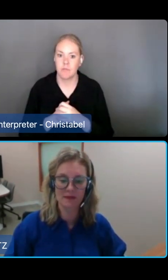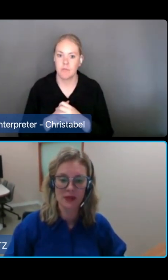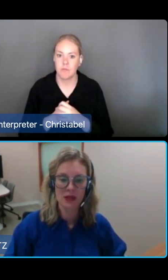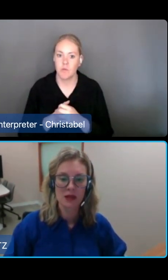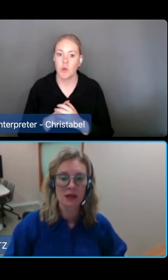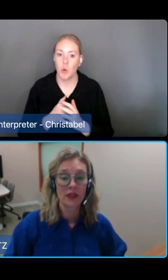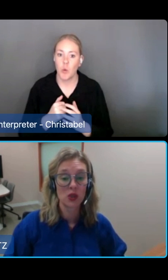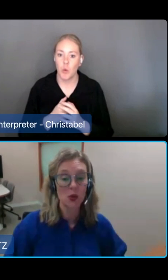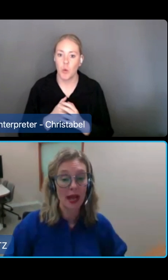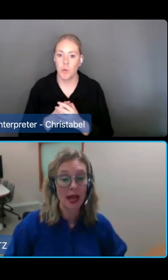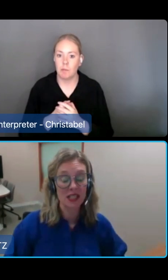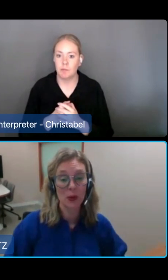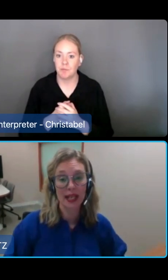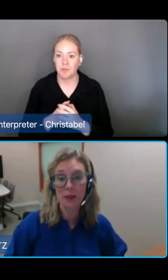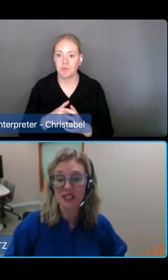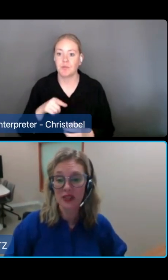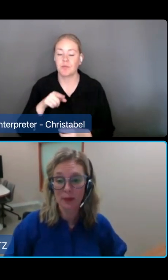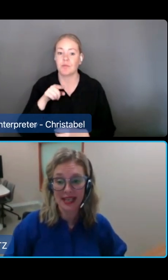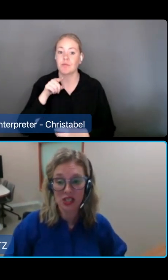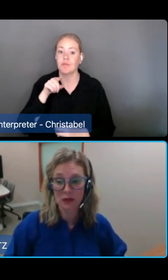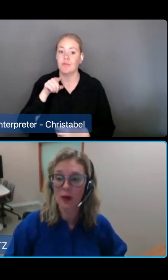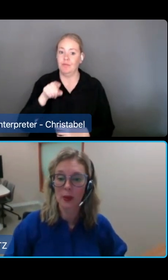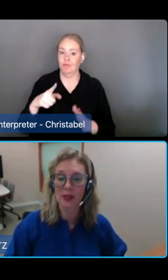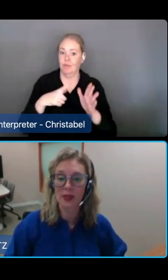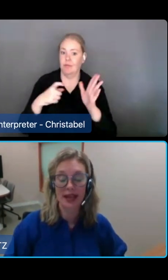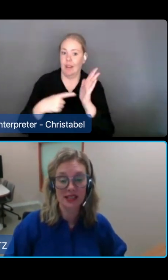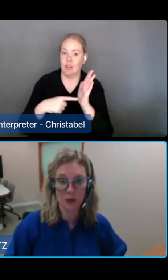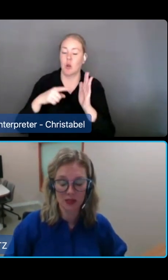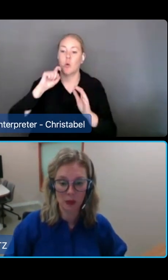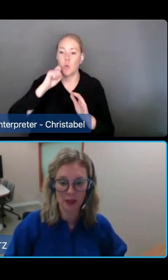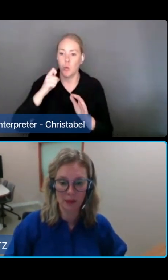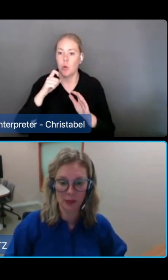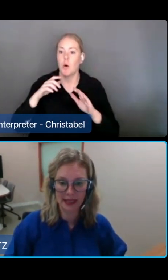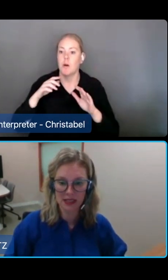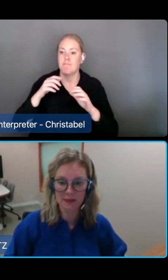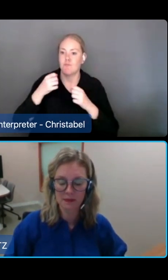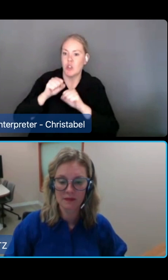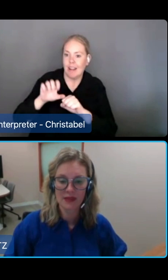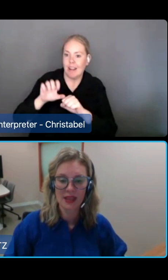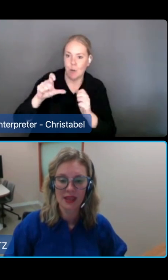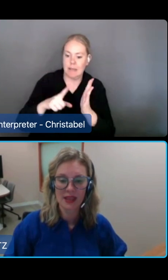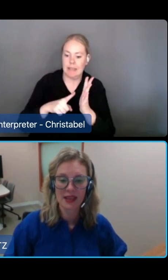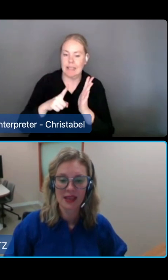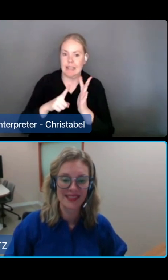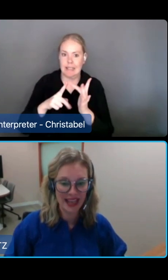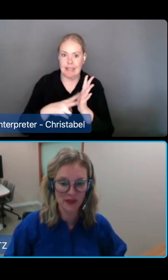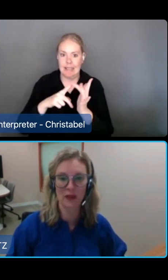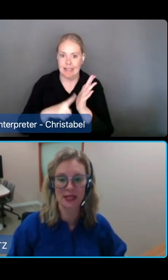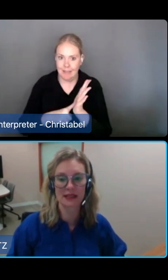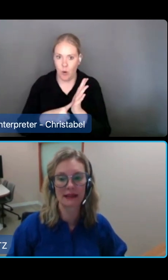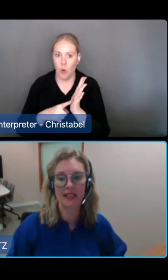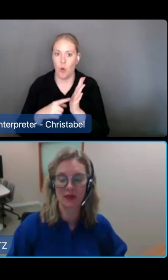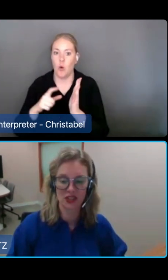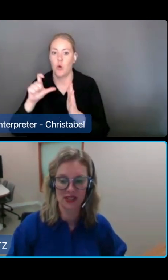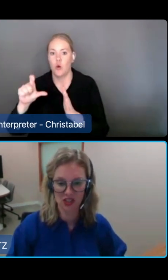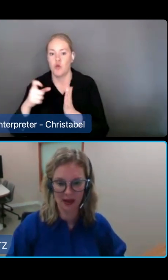remedies. The new Act prohibits victimisation where a person makes a whistleblower complaint. And then the Act finishes off